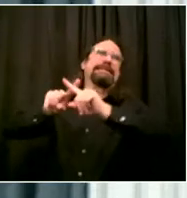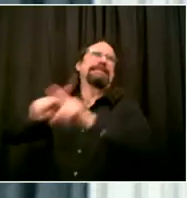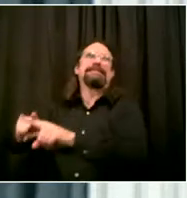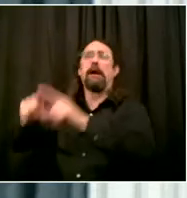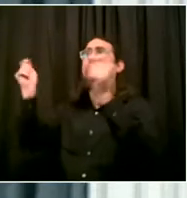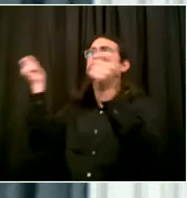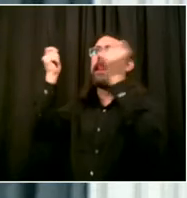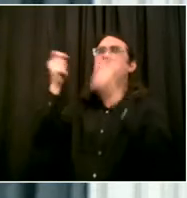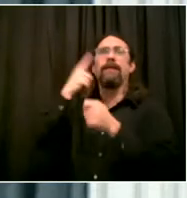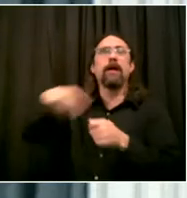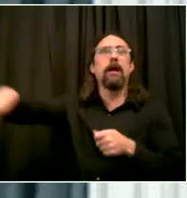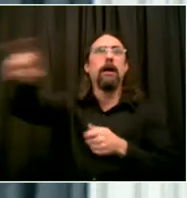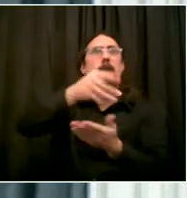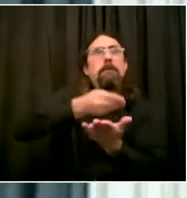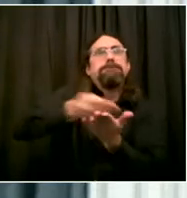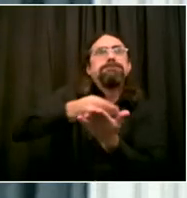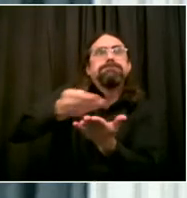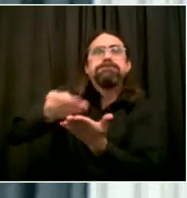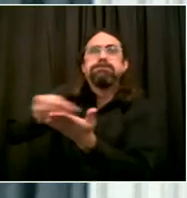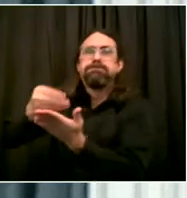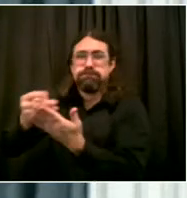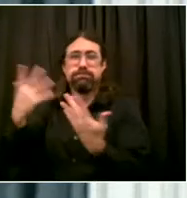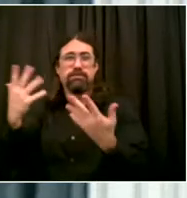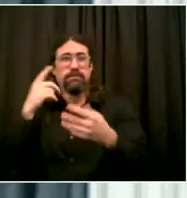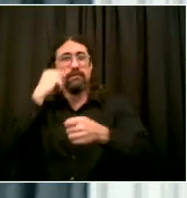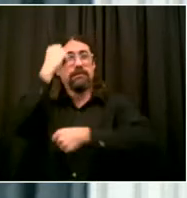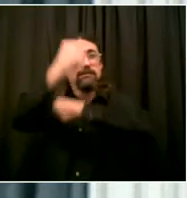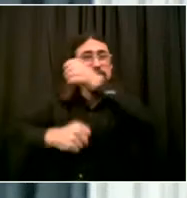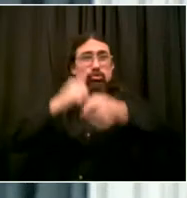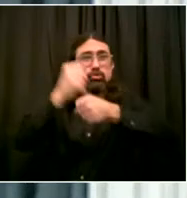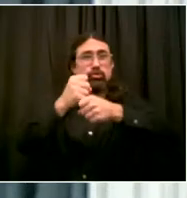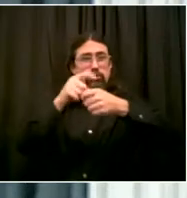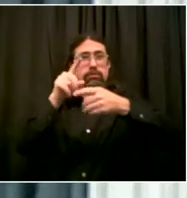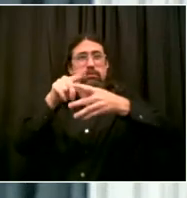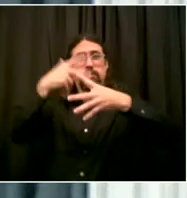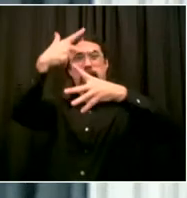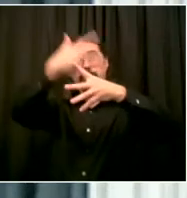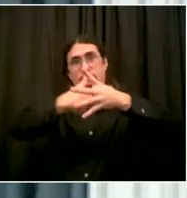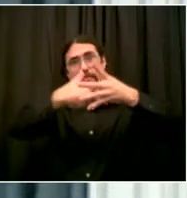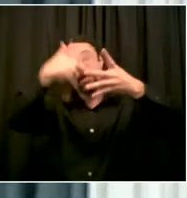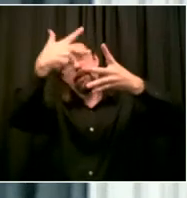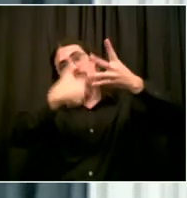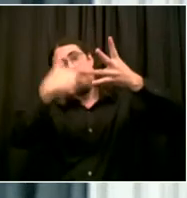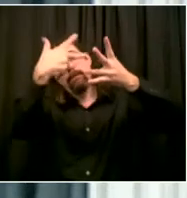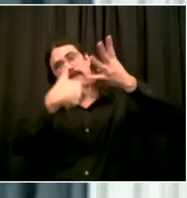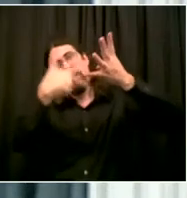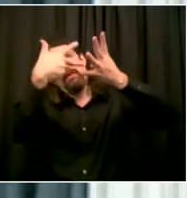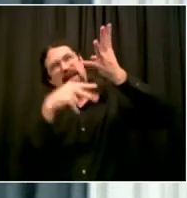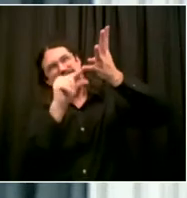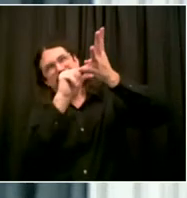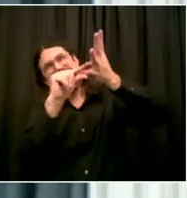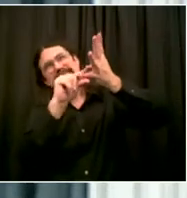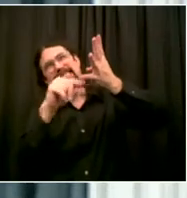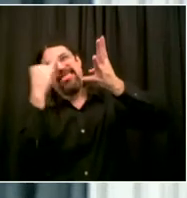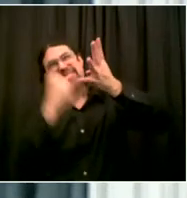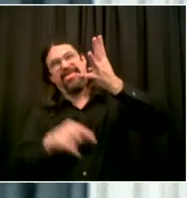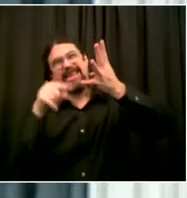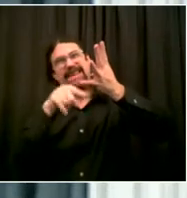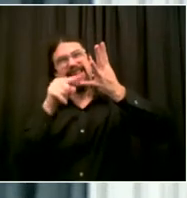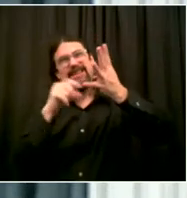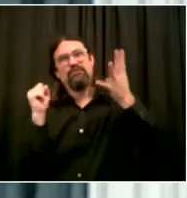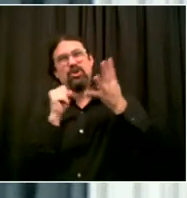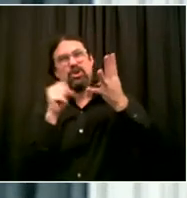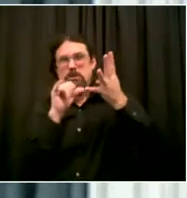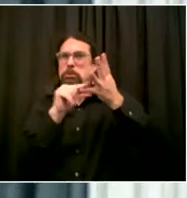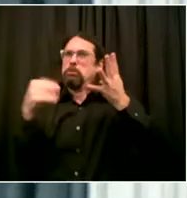their stores and also engage their customers, do transactions right in front of the store and also allow them to free up